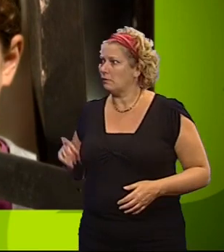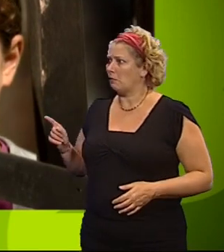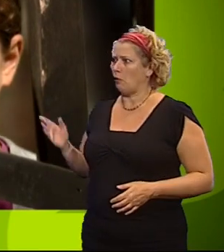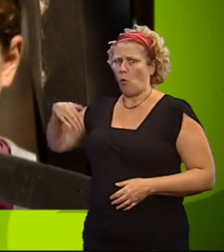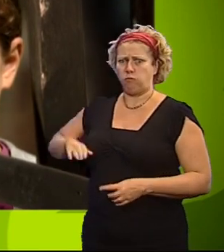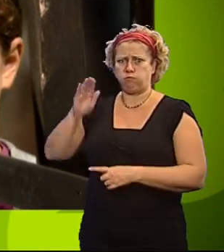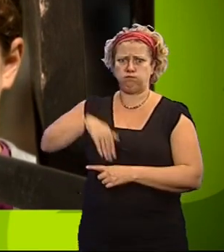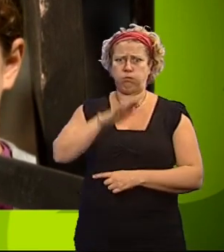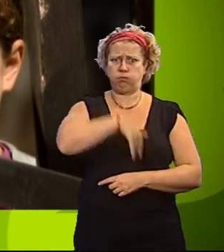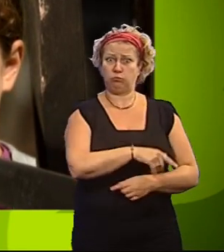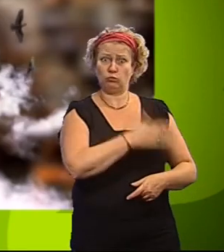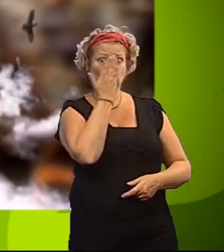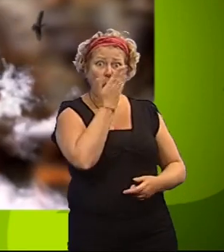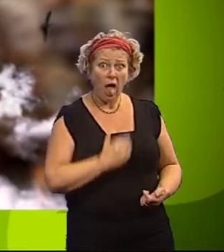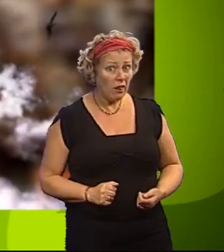coaster.